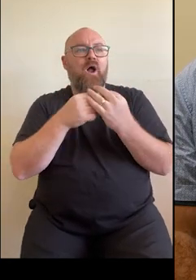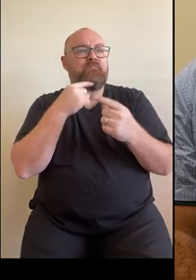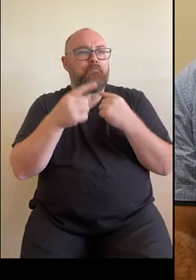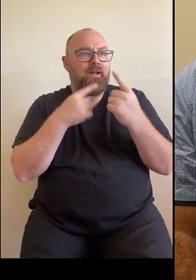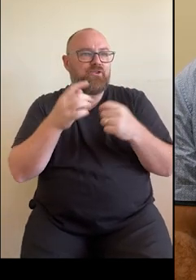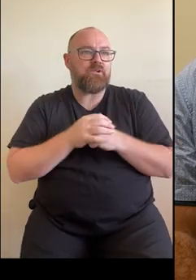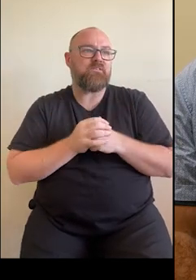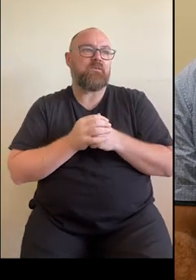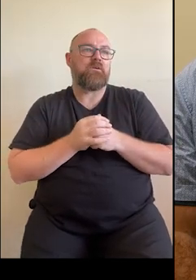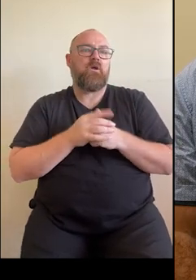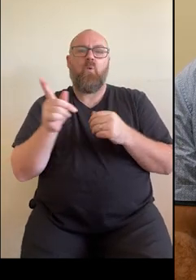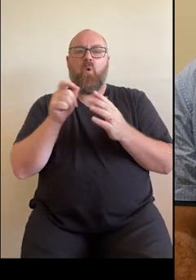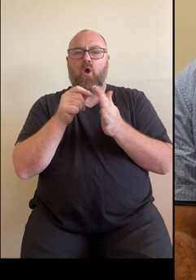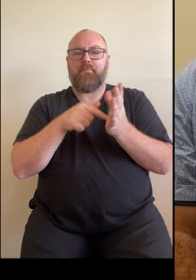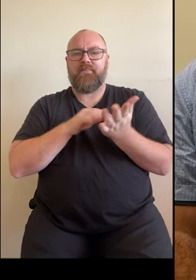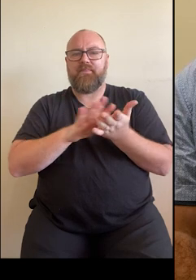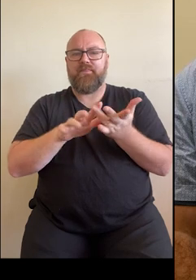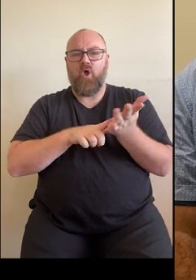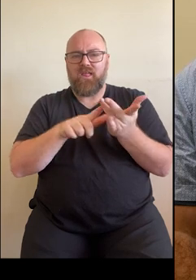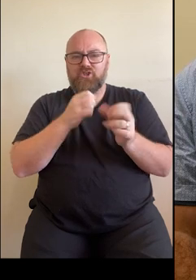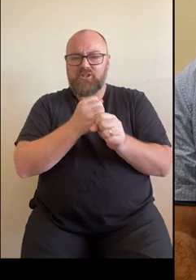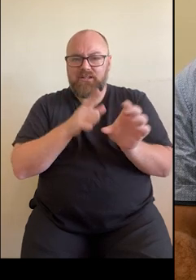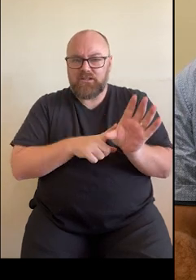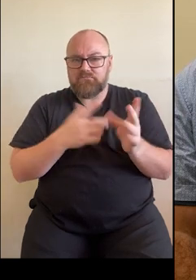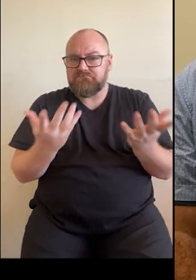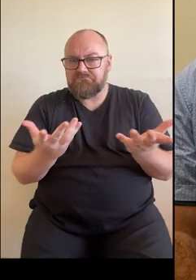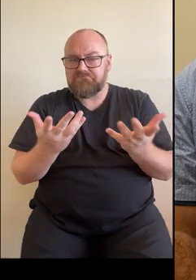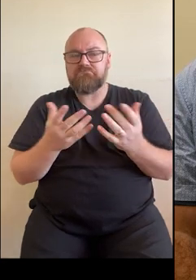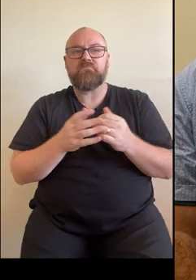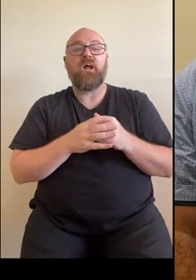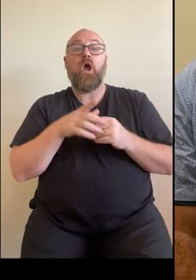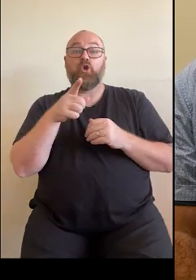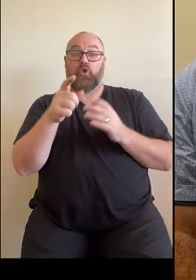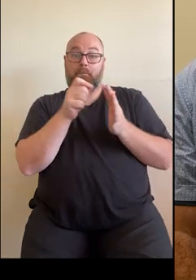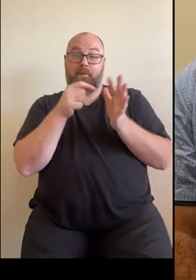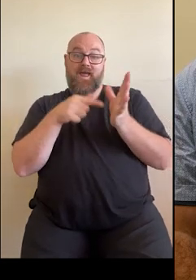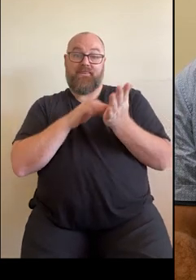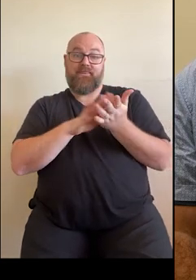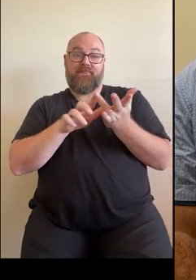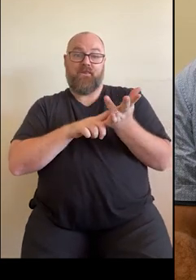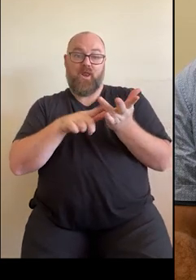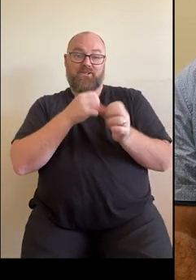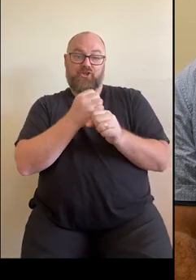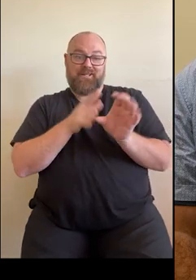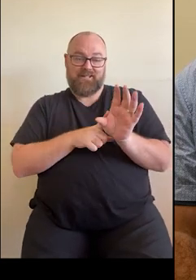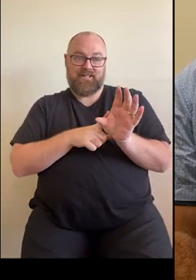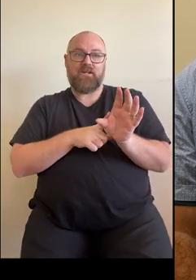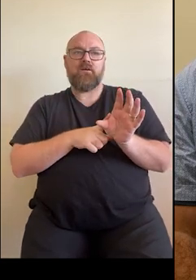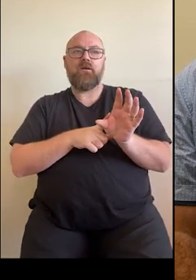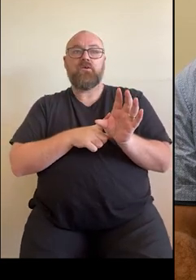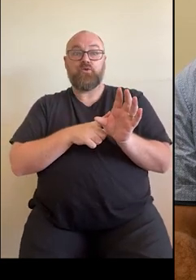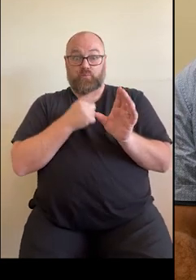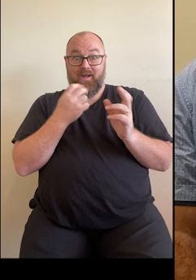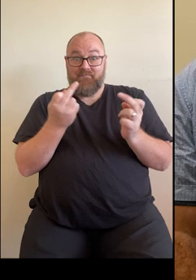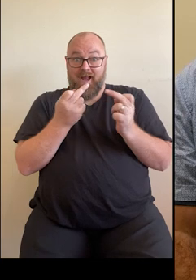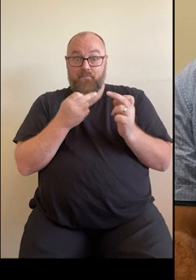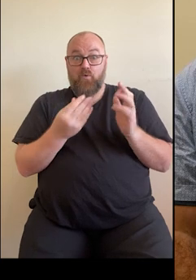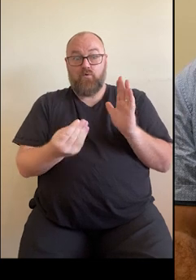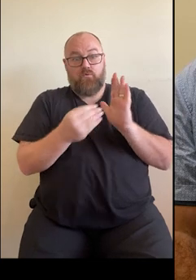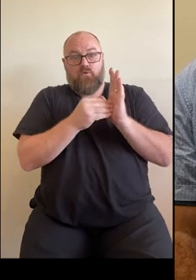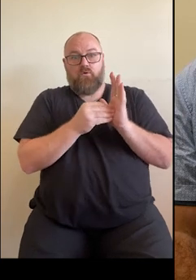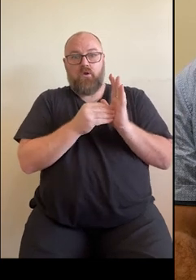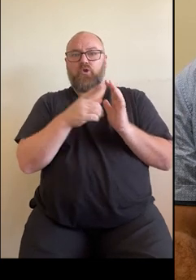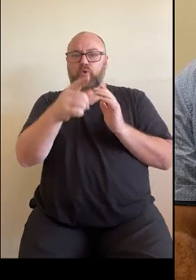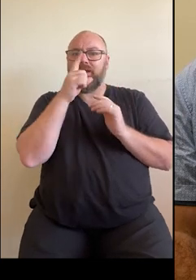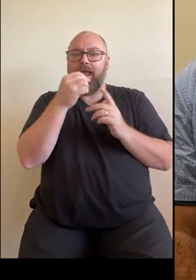and details about the pathology organisation. When you have your pathology reports available in your My Health Record, you can check the